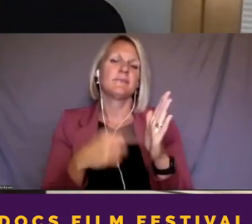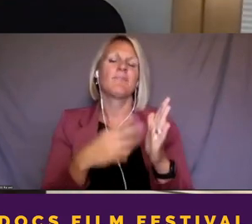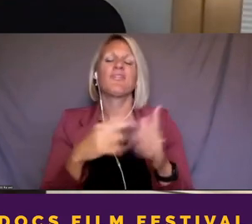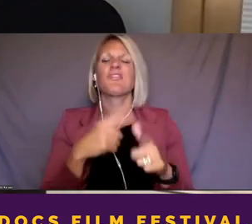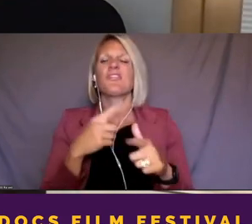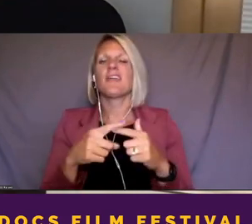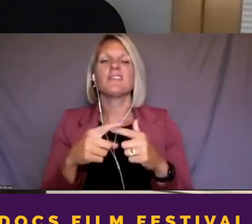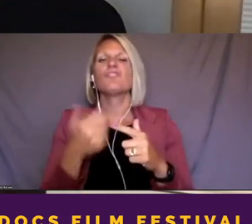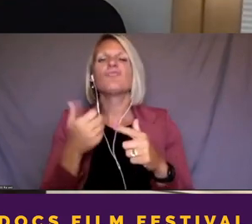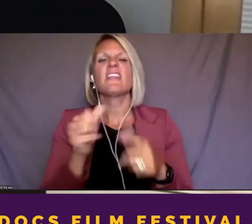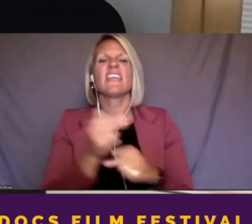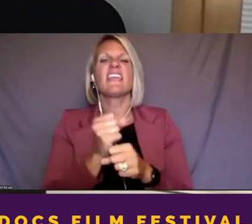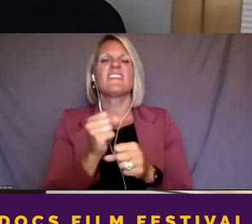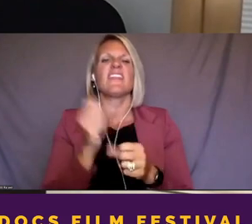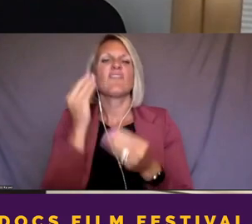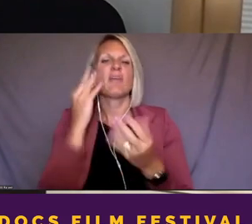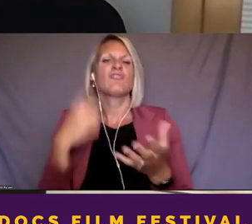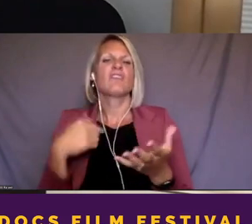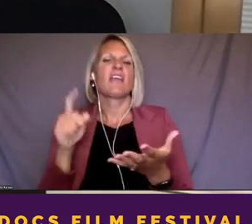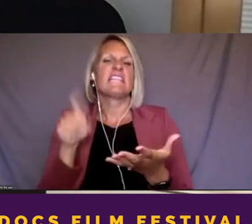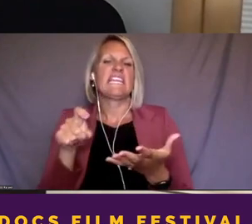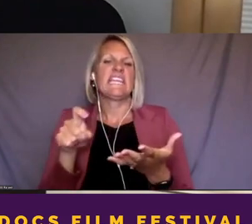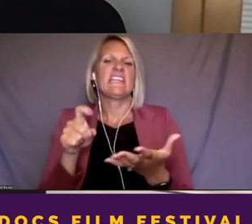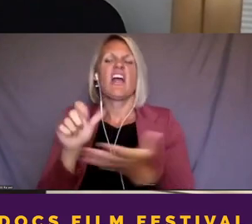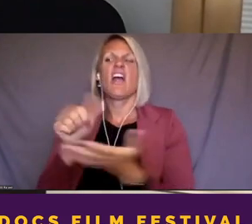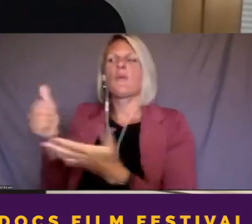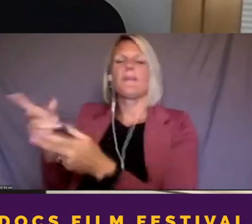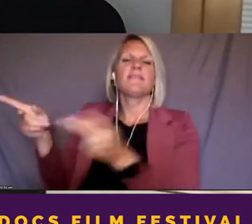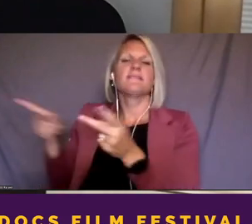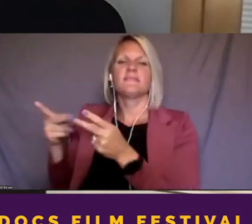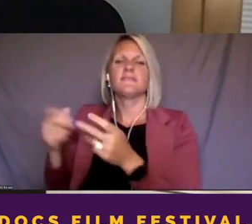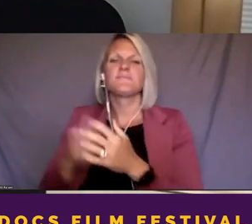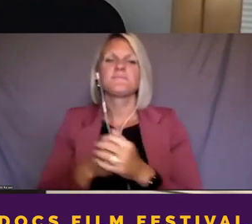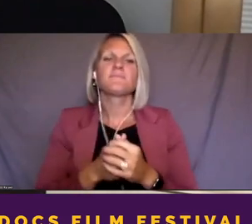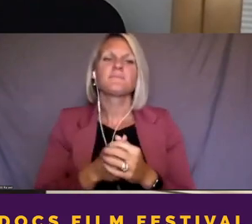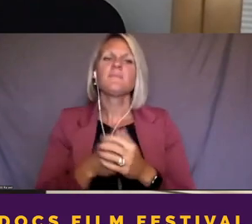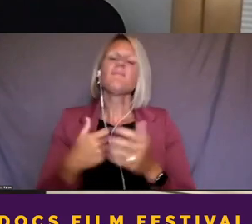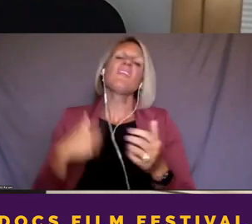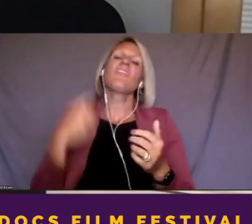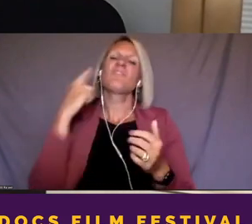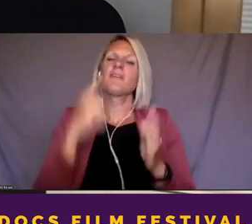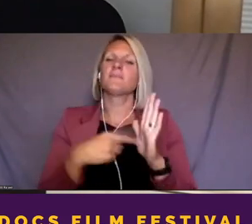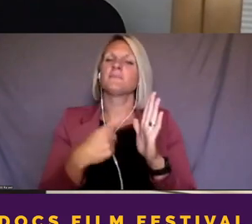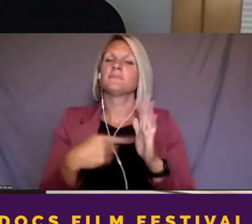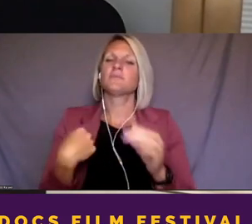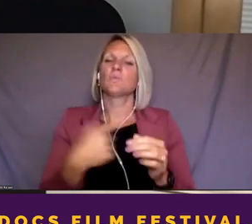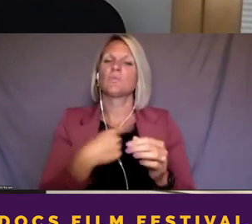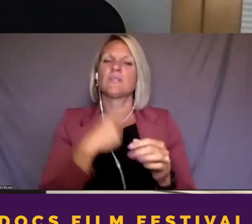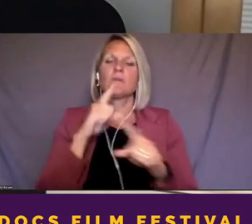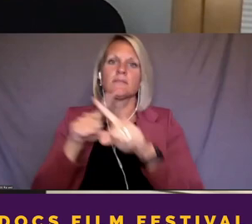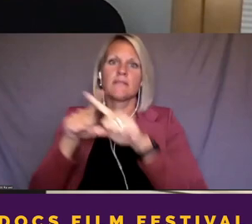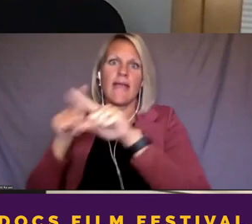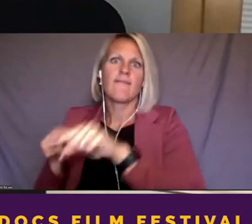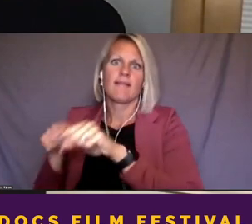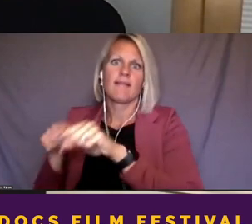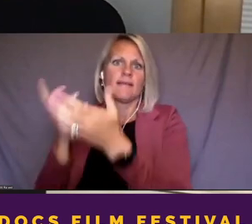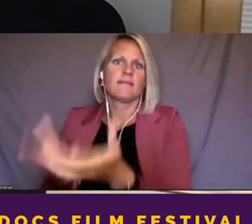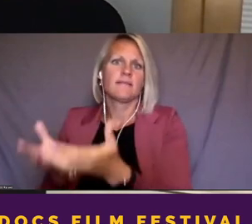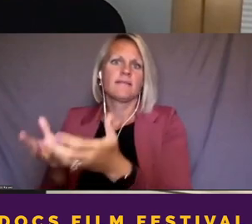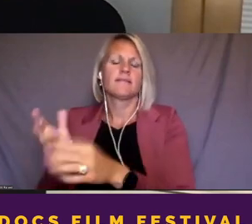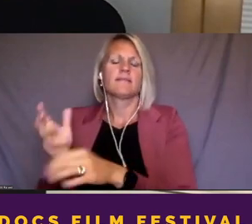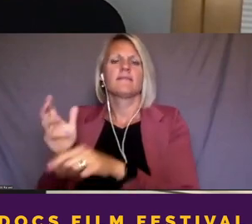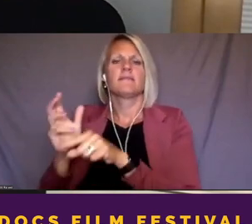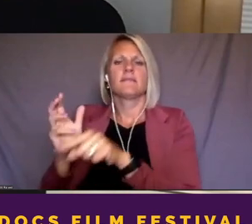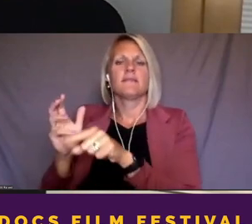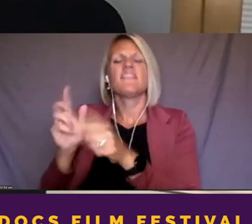and other places. So that's how we went, we ended up having to lean even more heavily, I believe on the, um,